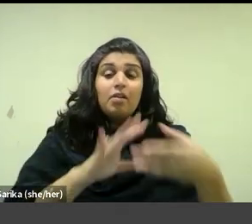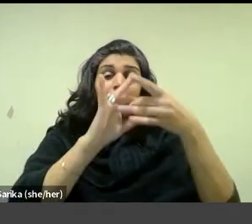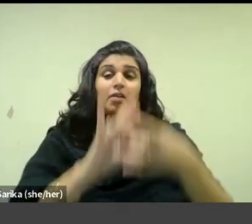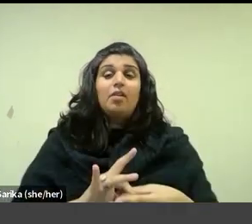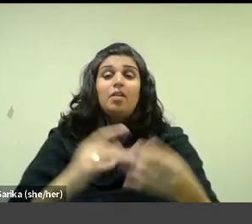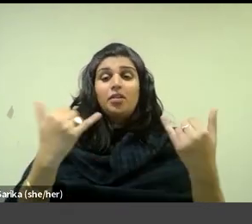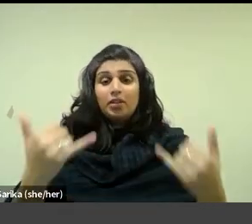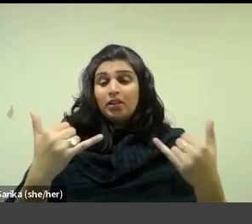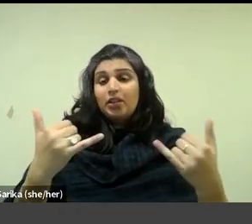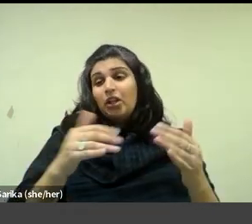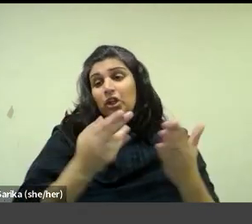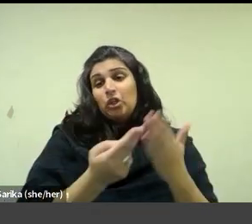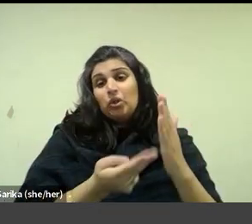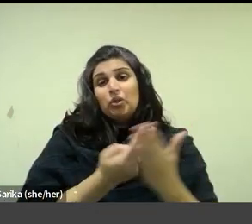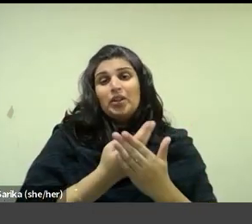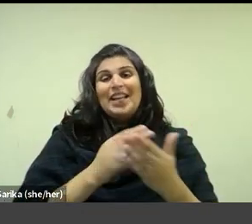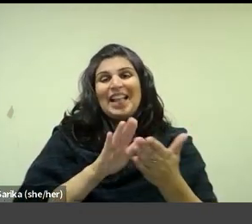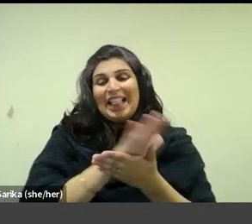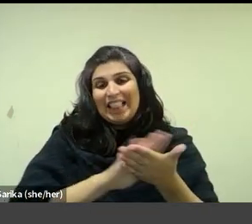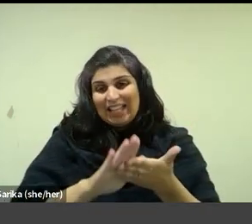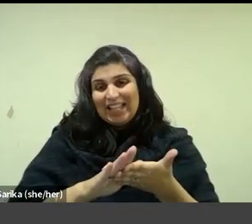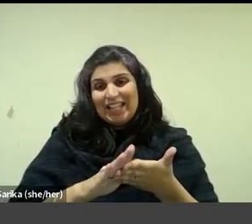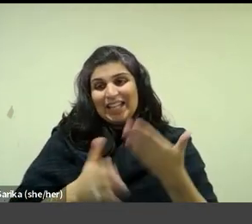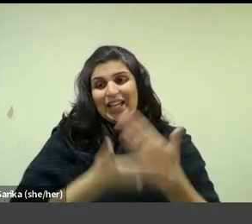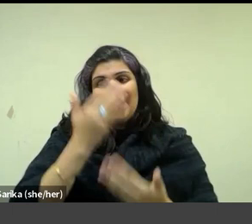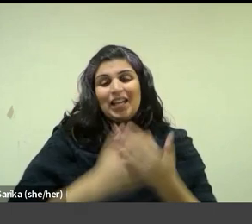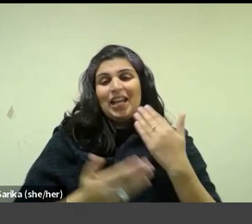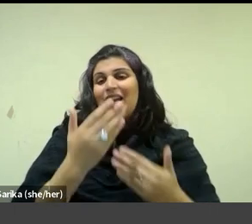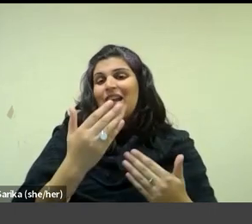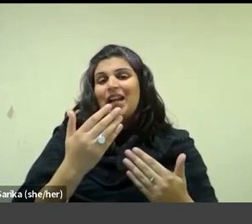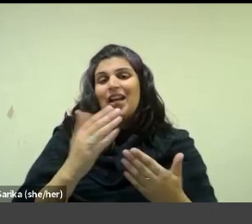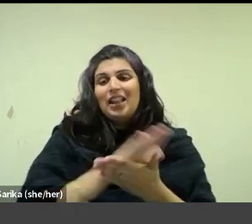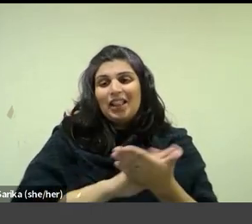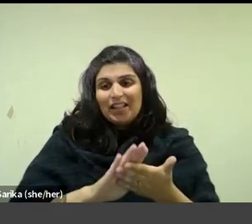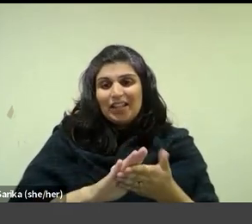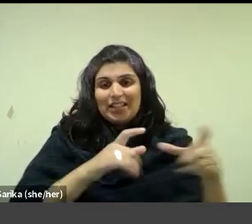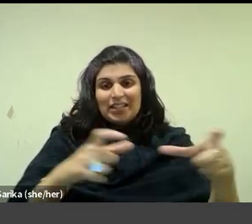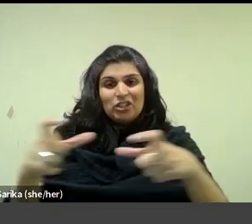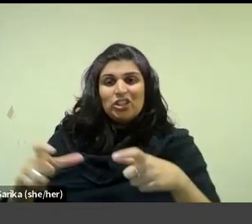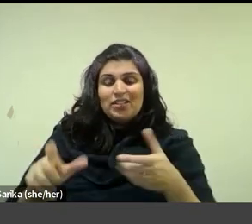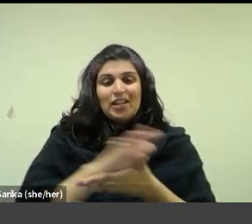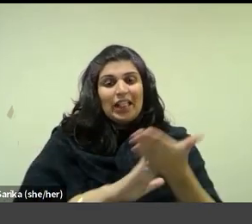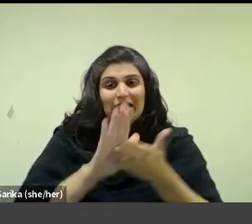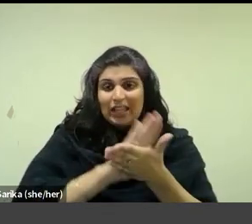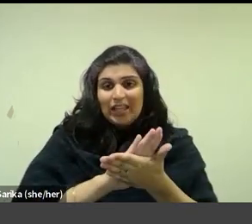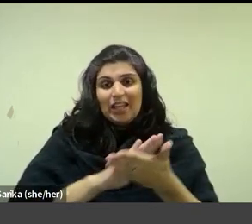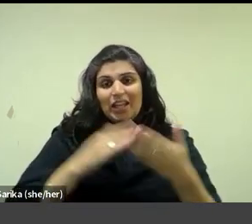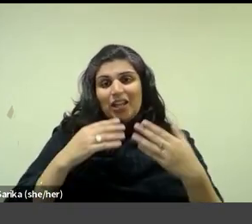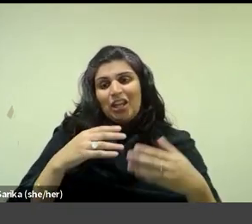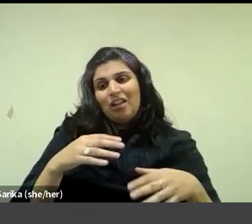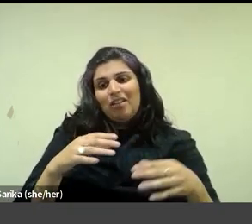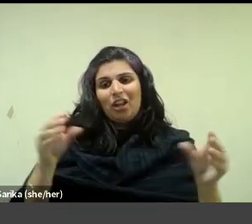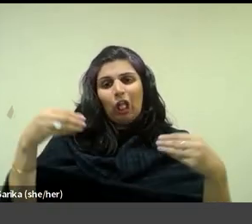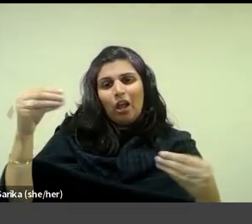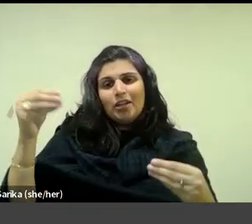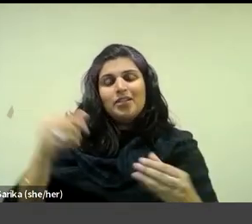user manual, clean hands, clean dishes and clean cloths. In the print shown here,